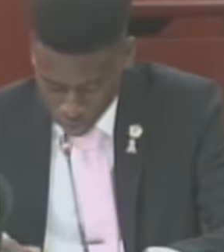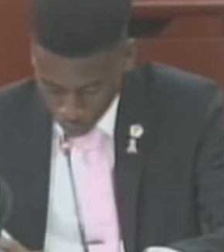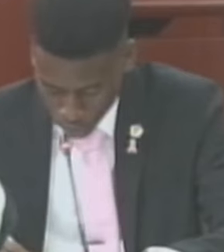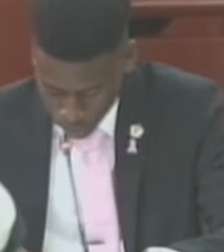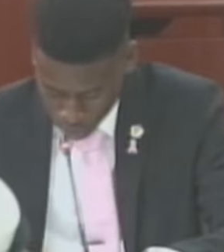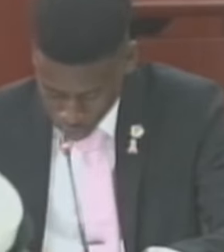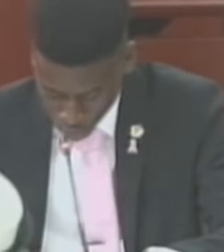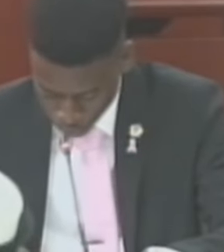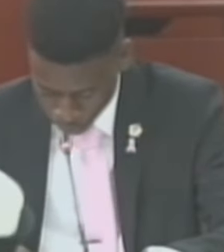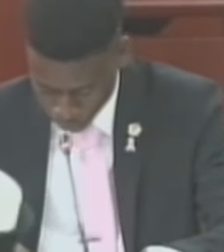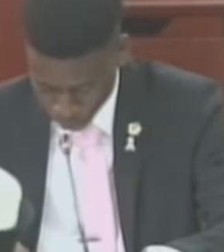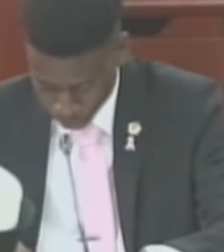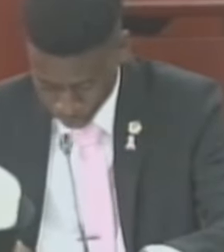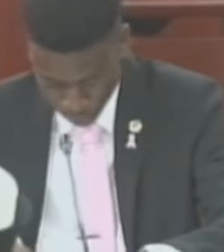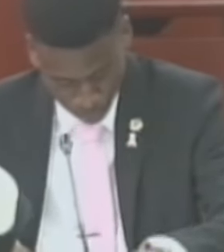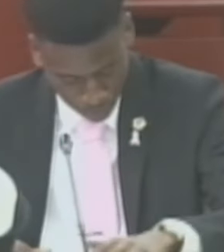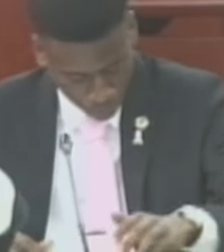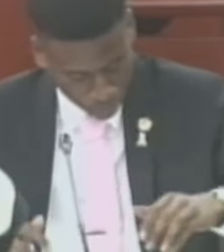Clause 1 and 2.